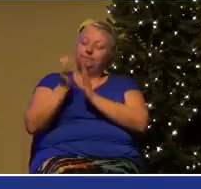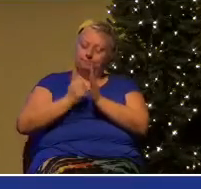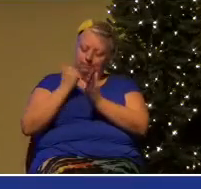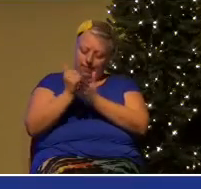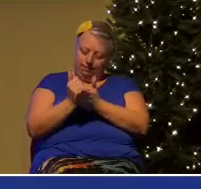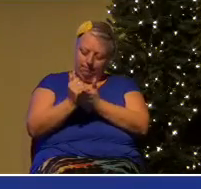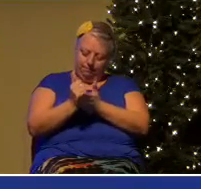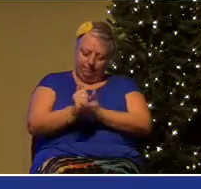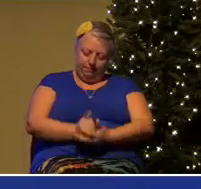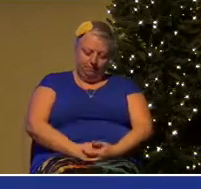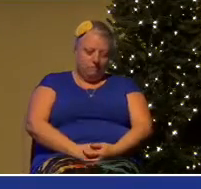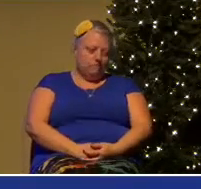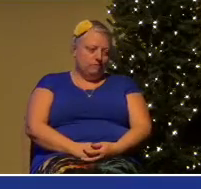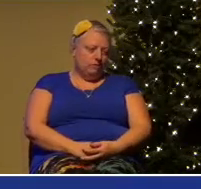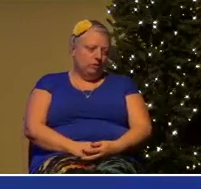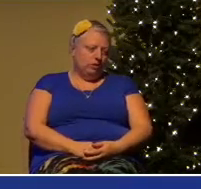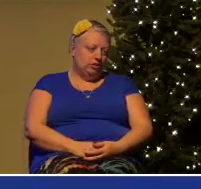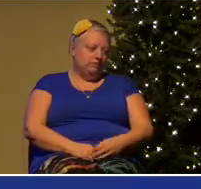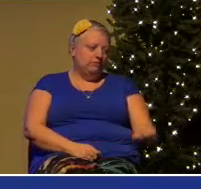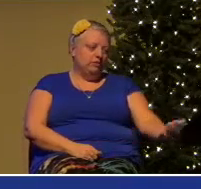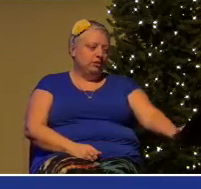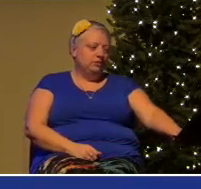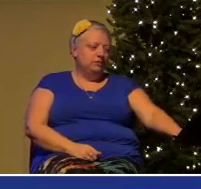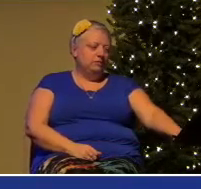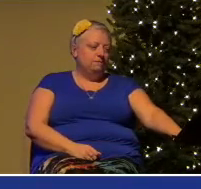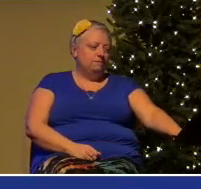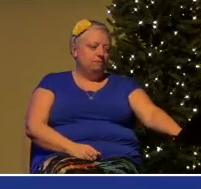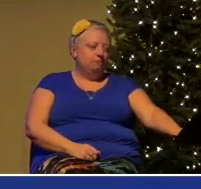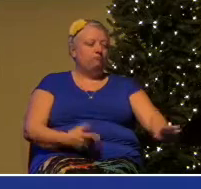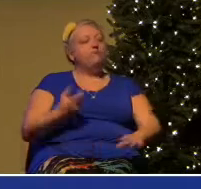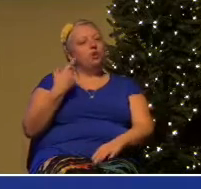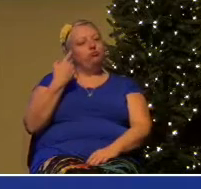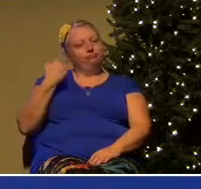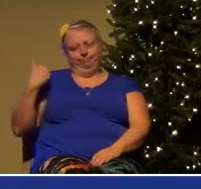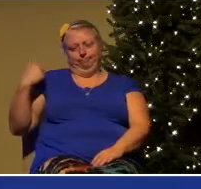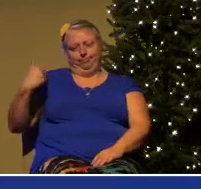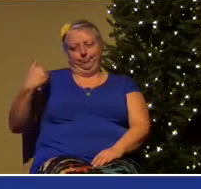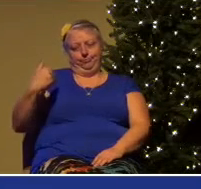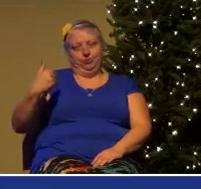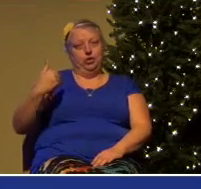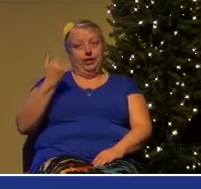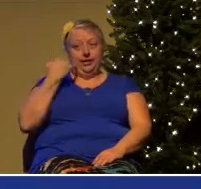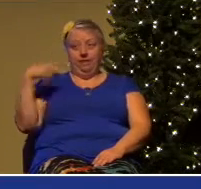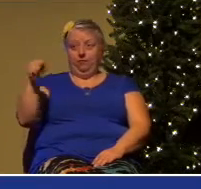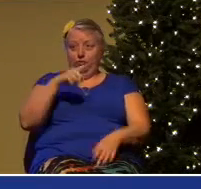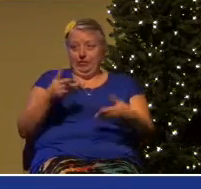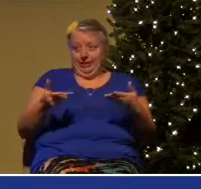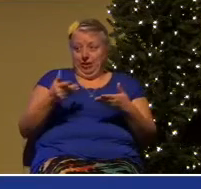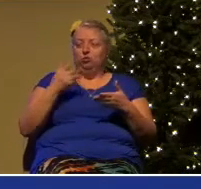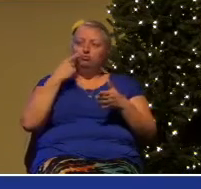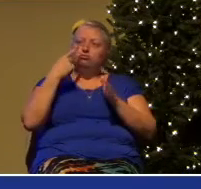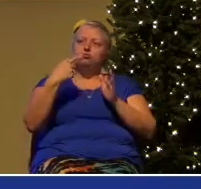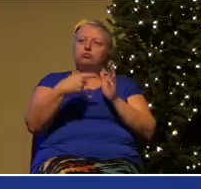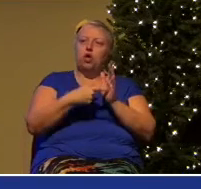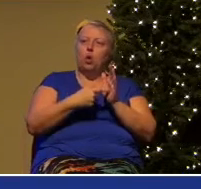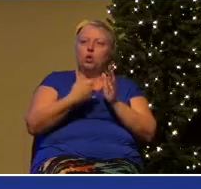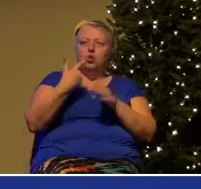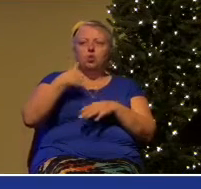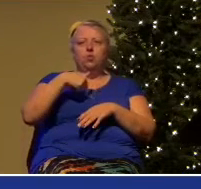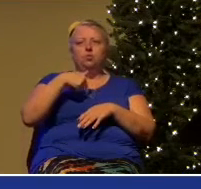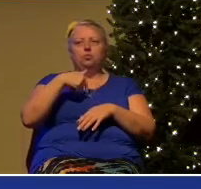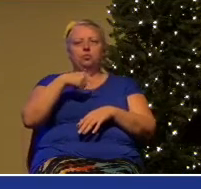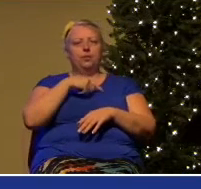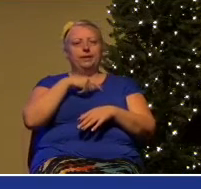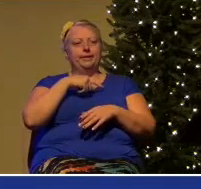Well, we've been seeing together in recent weeks, if you've been here for some of these messages on Ephesians chapter 6, that when Paul